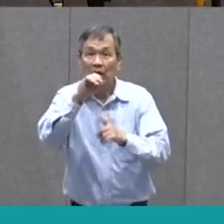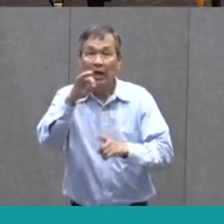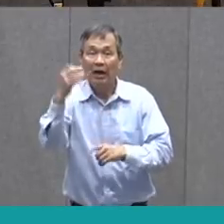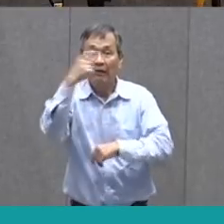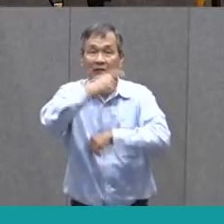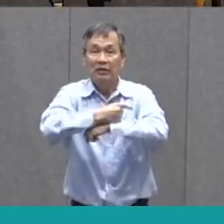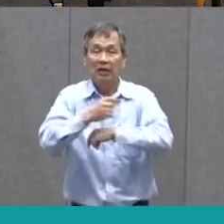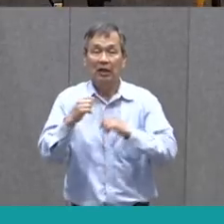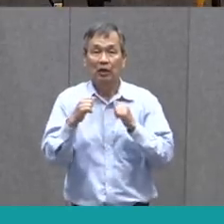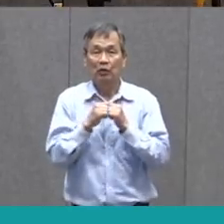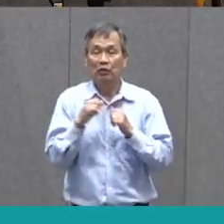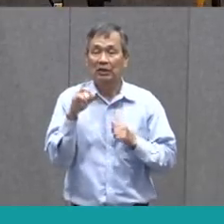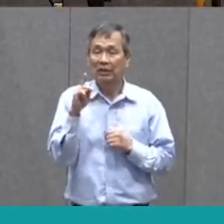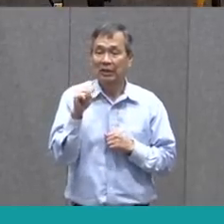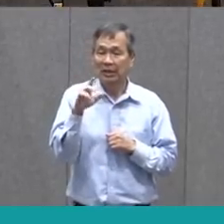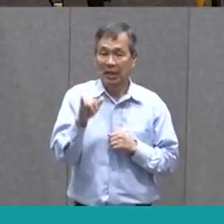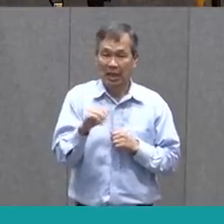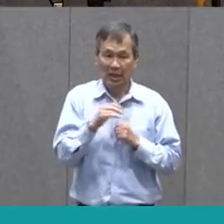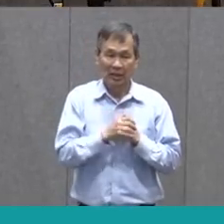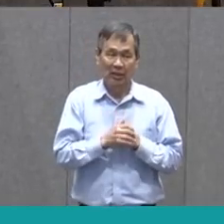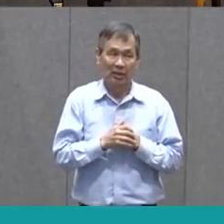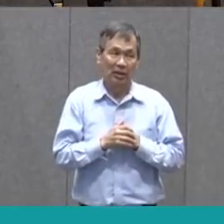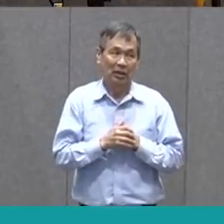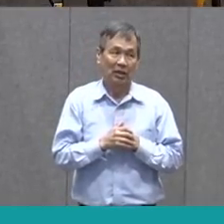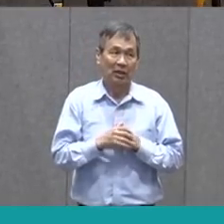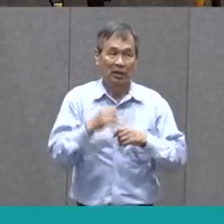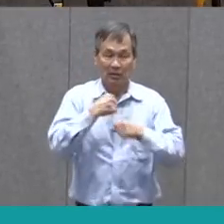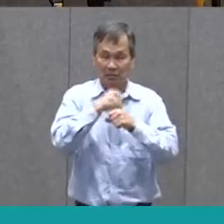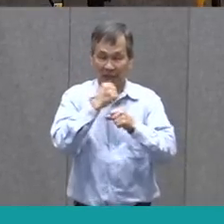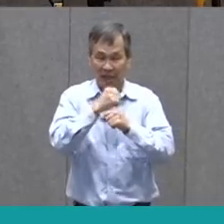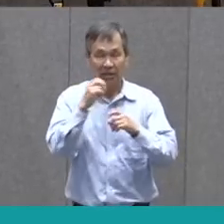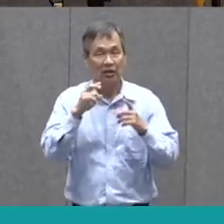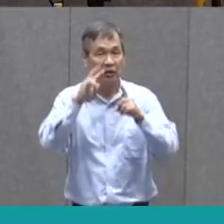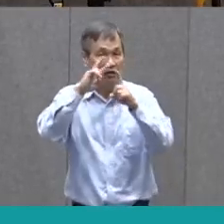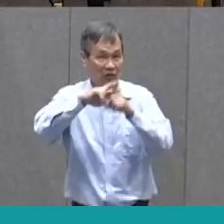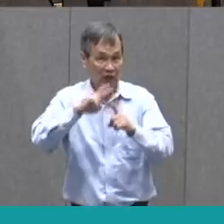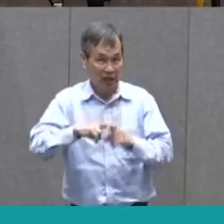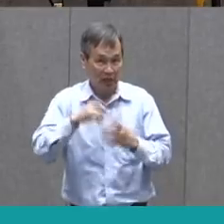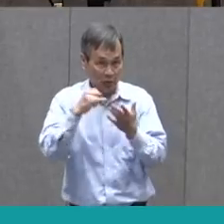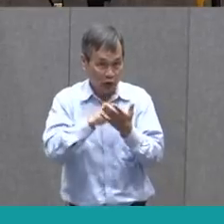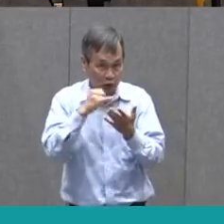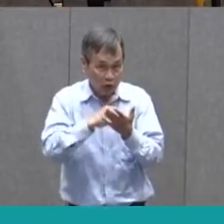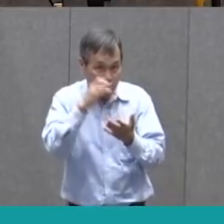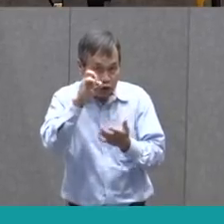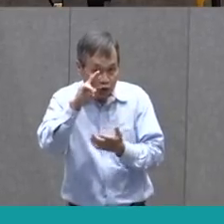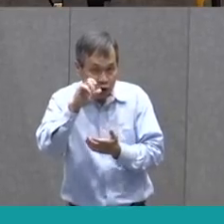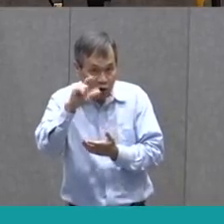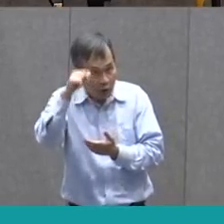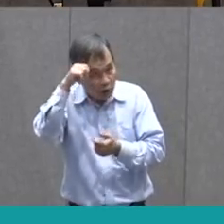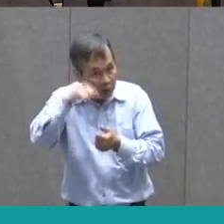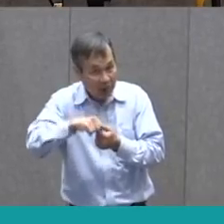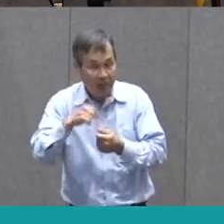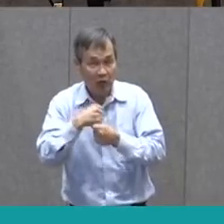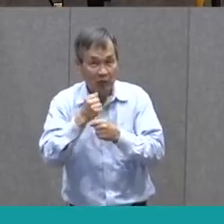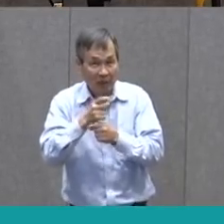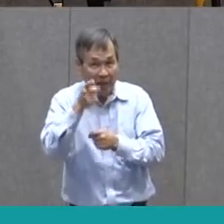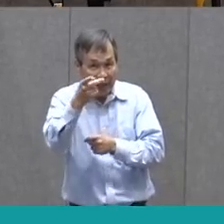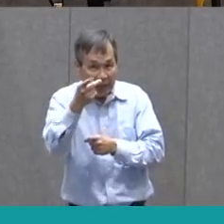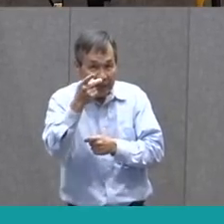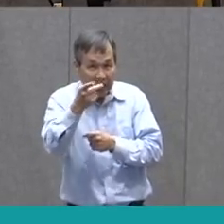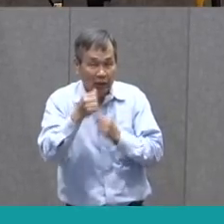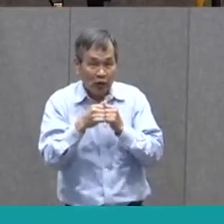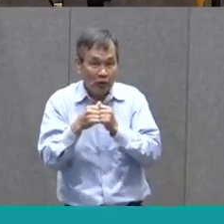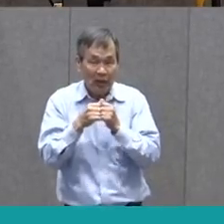Mrs. K, creating a vocabulary journal. We invented this together. We made this journal,